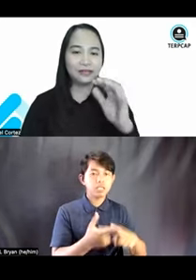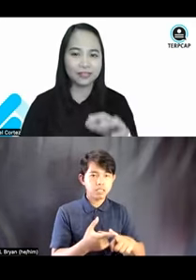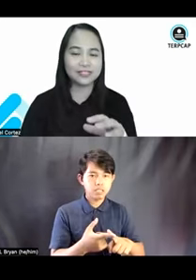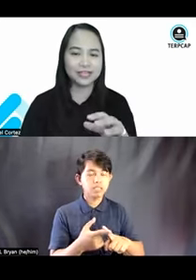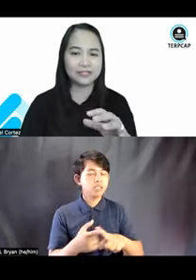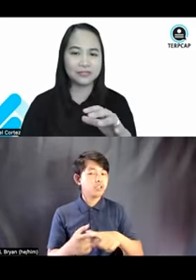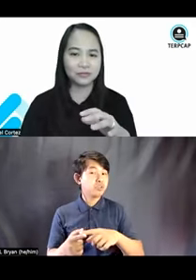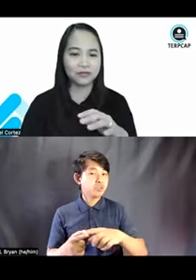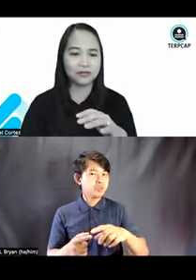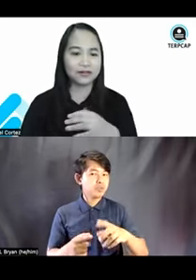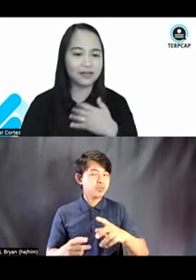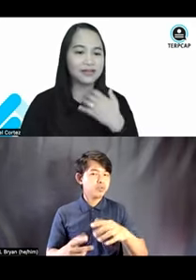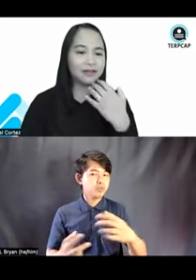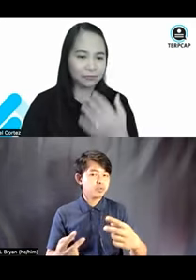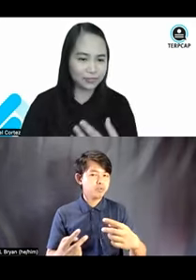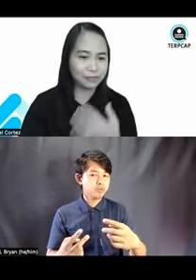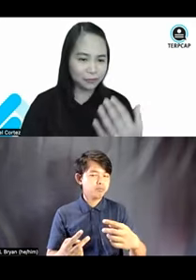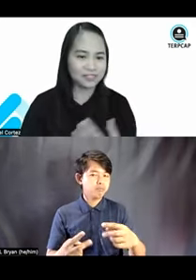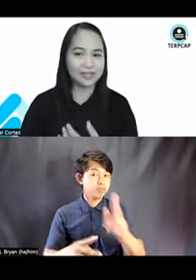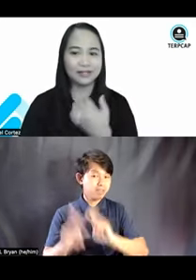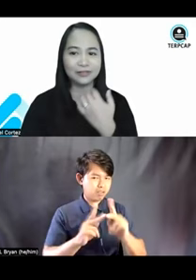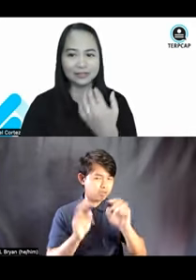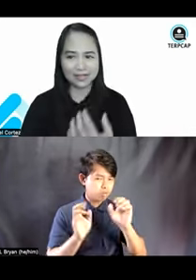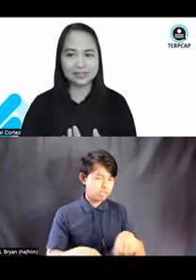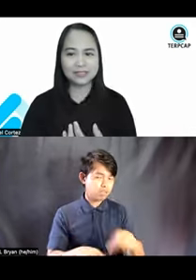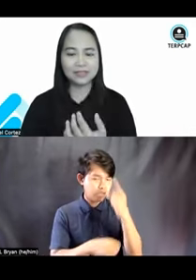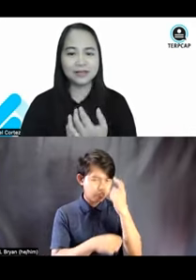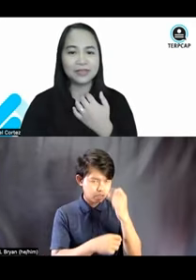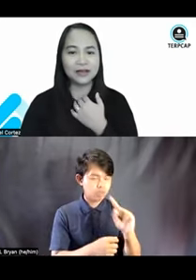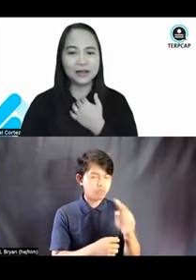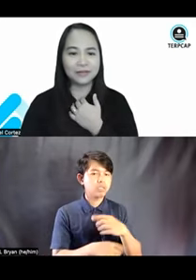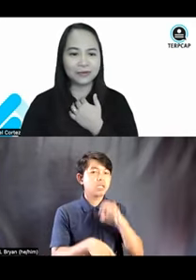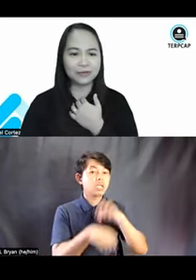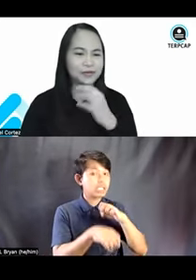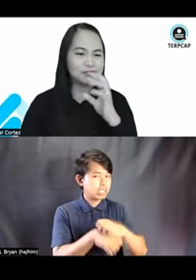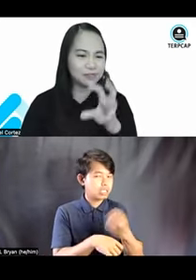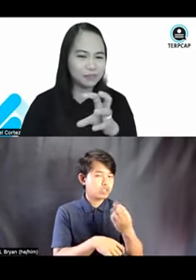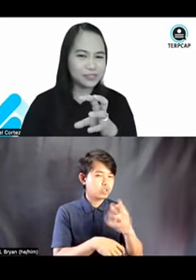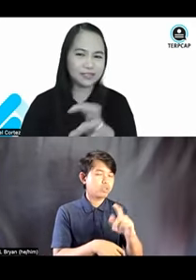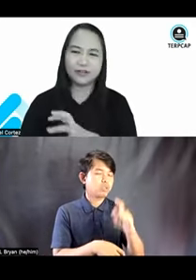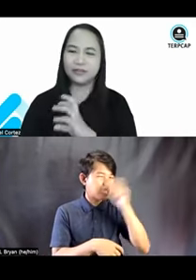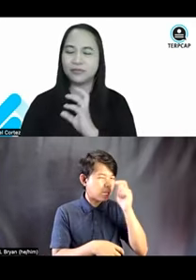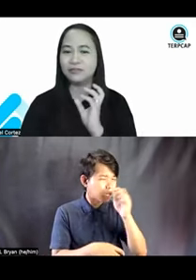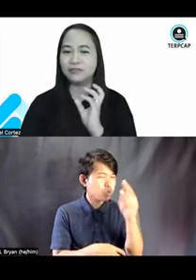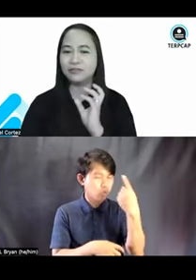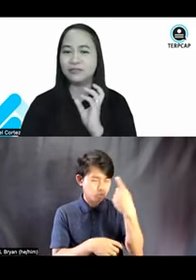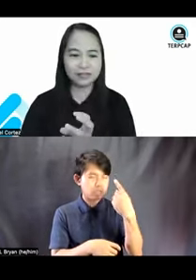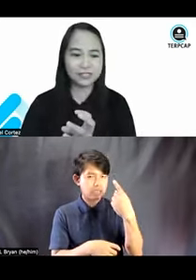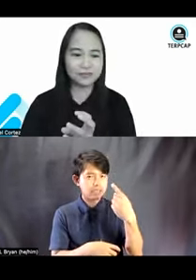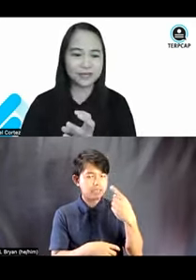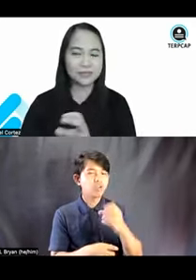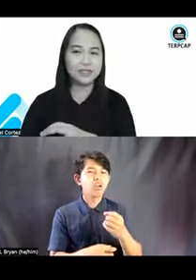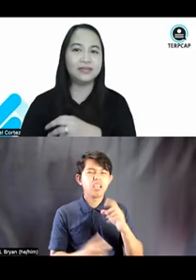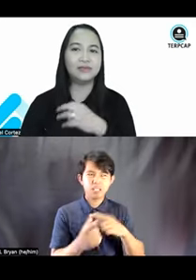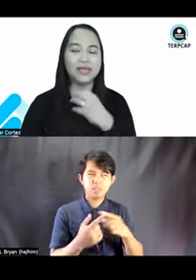English text or Filipino or Tagalog text. Or there are symbols that are not really familiar.